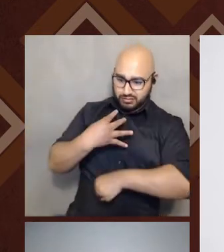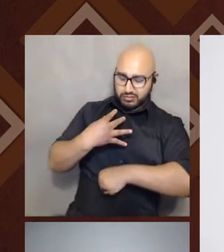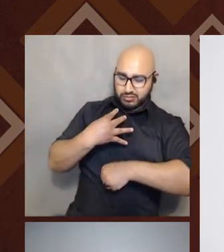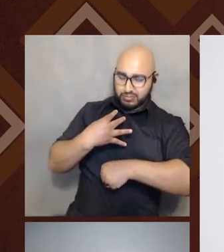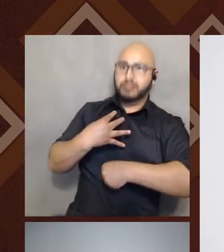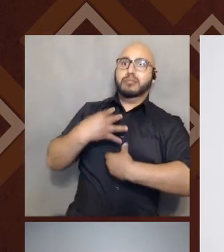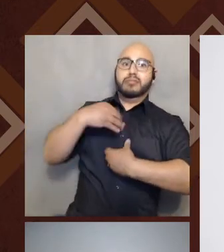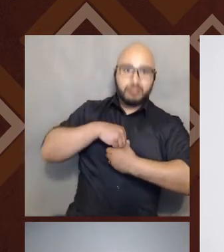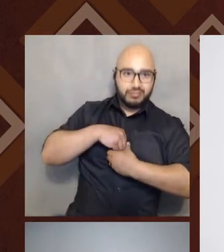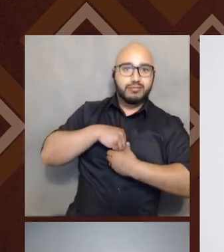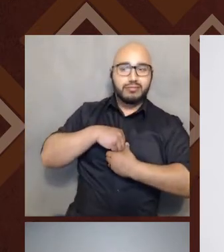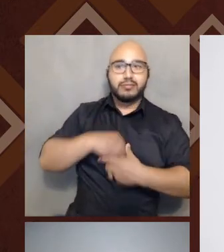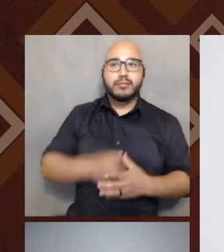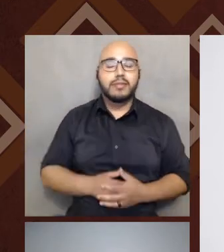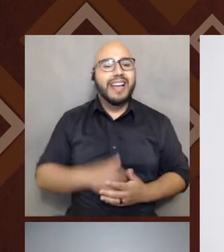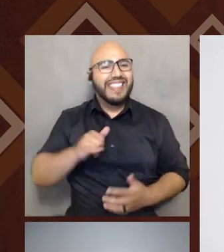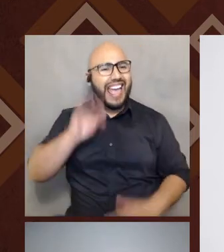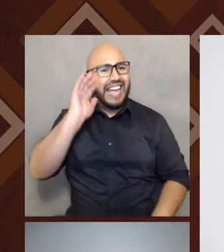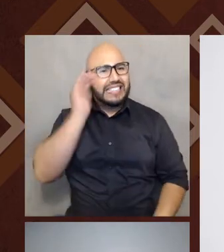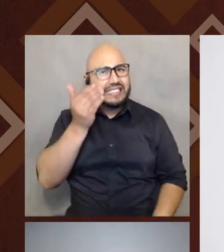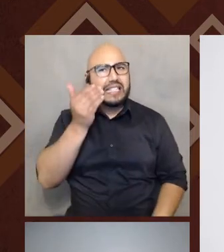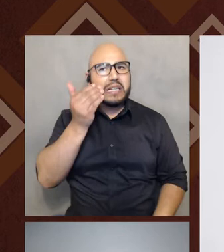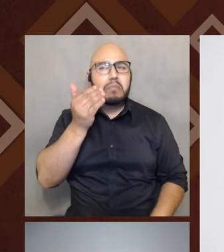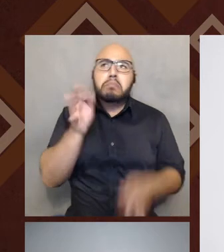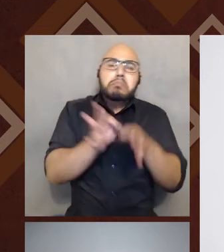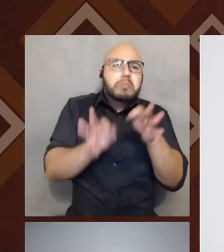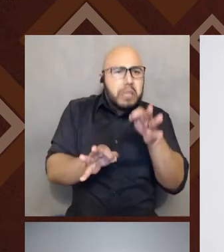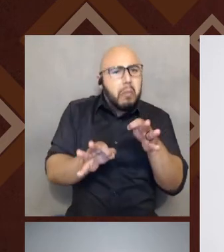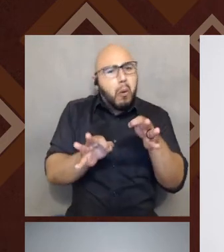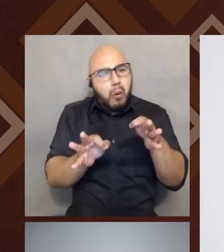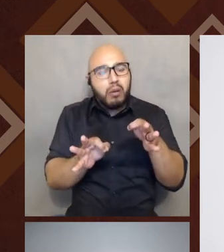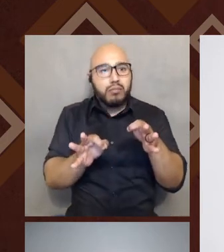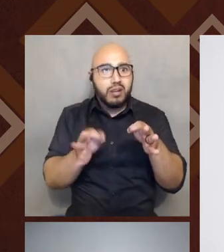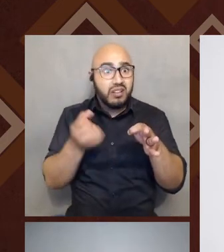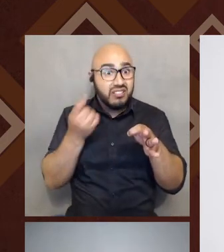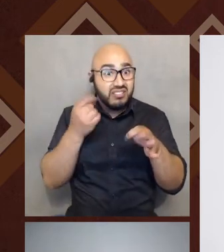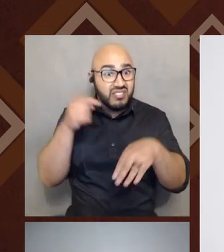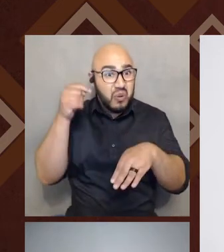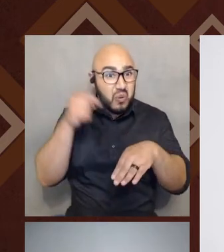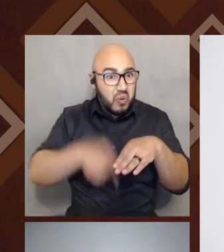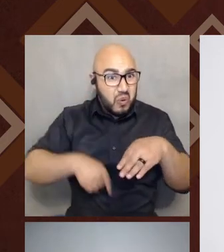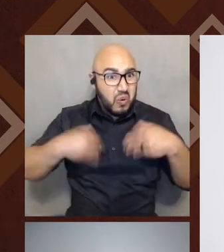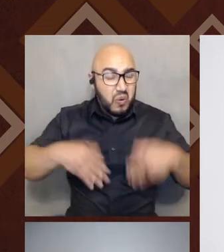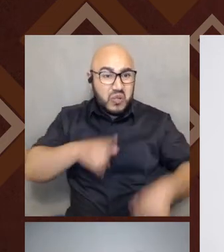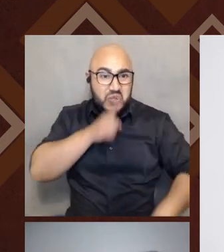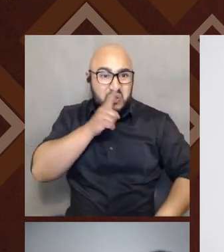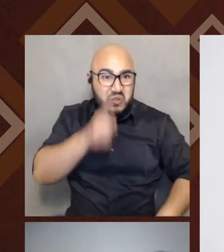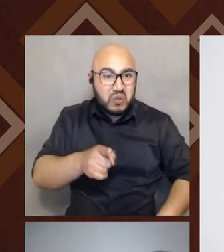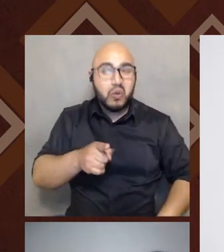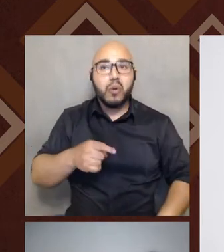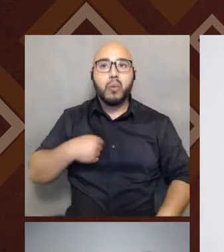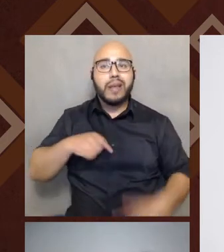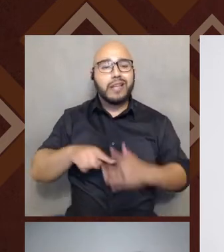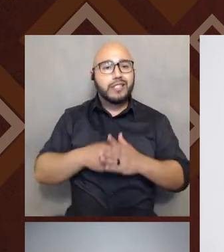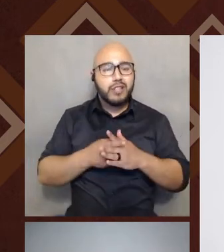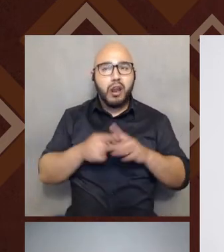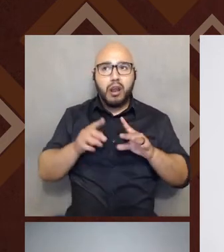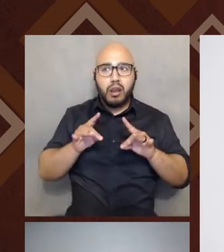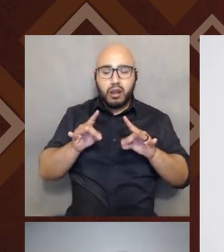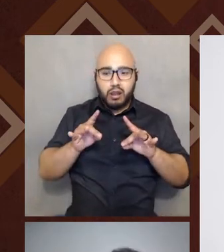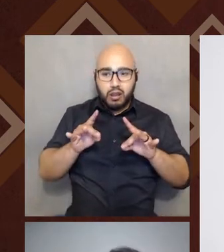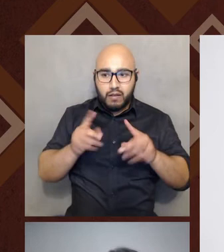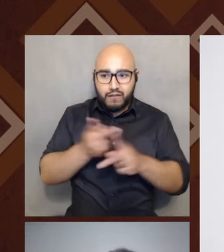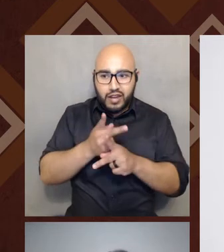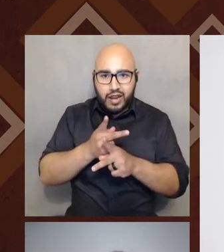And that seems very simple, but it's true. Right. We often start learning what to call ourselves